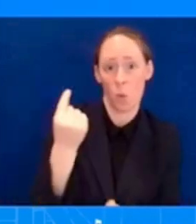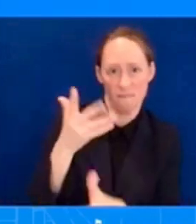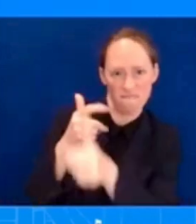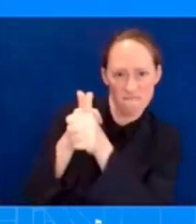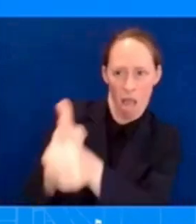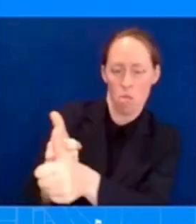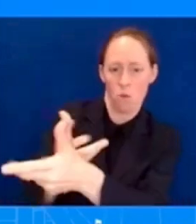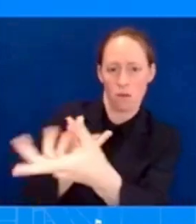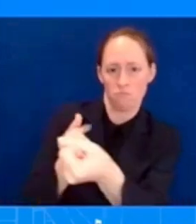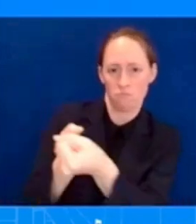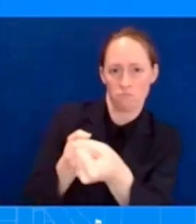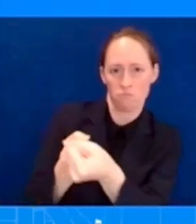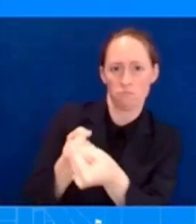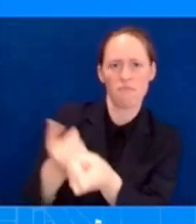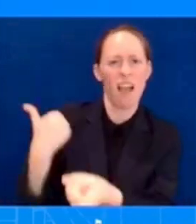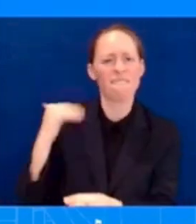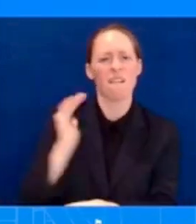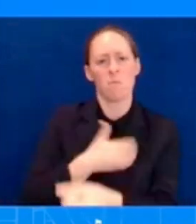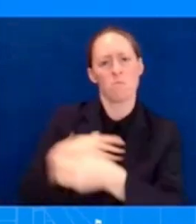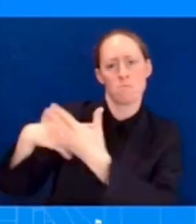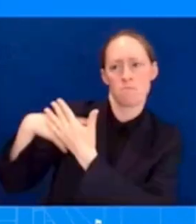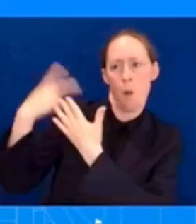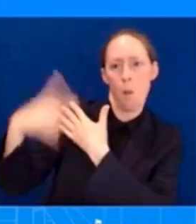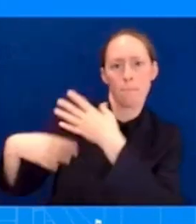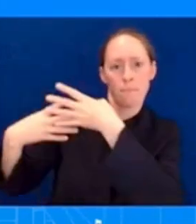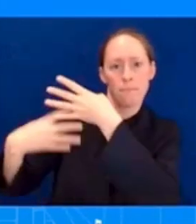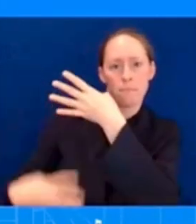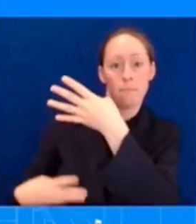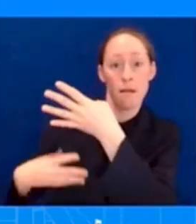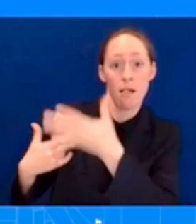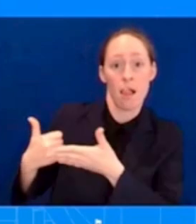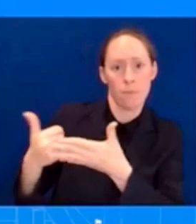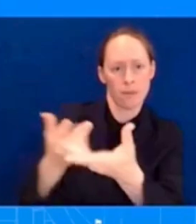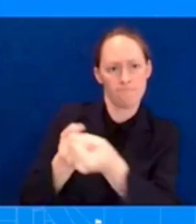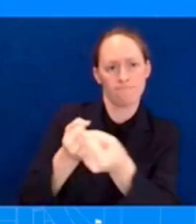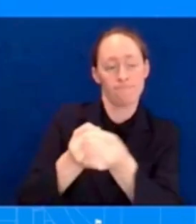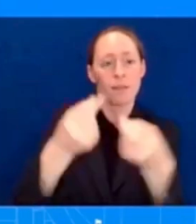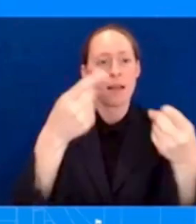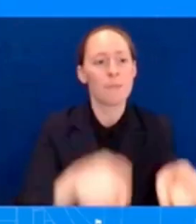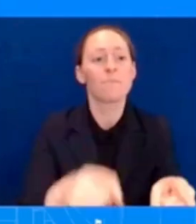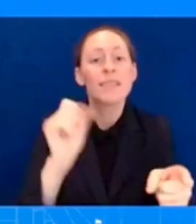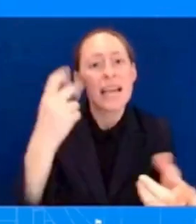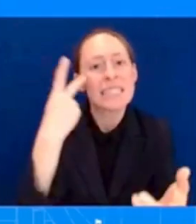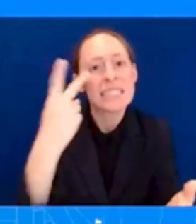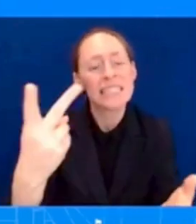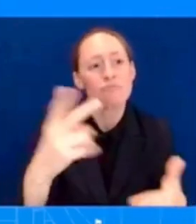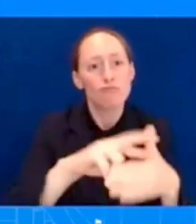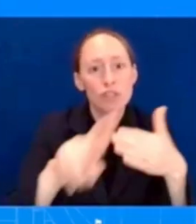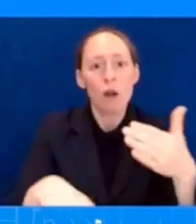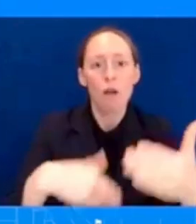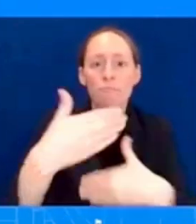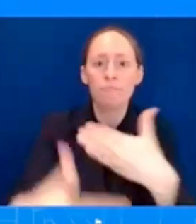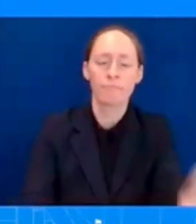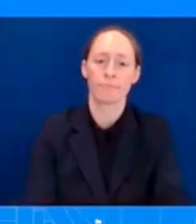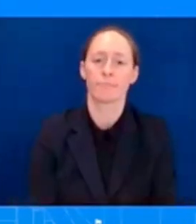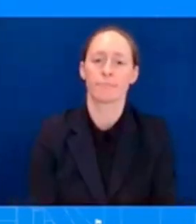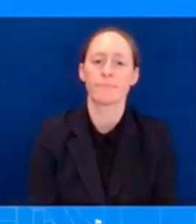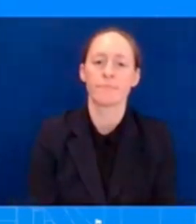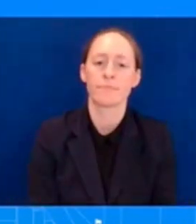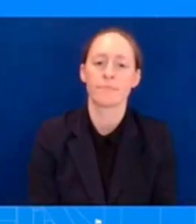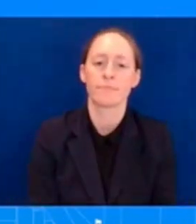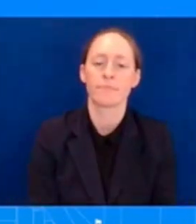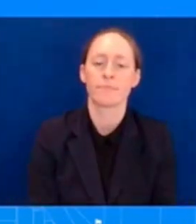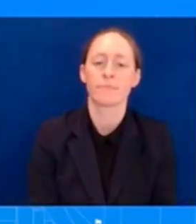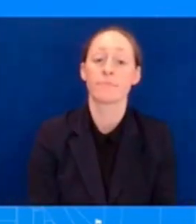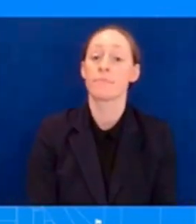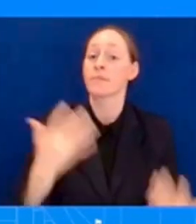help make that a reality this is going to require every tool that we have in our toolbox we are not going to be able to rely on